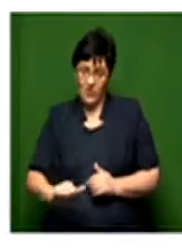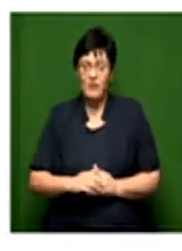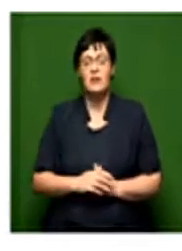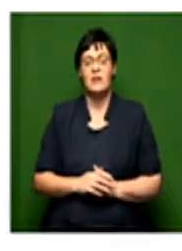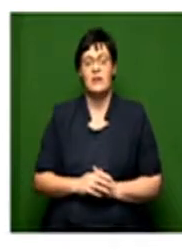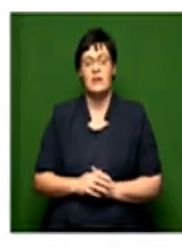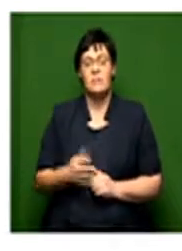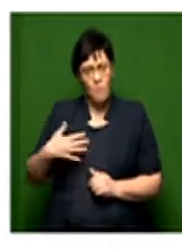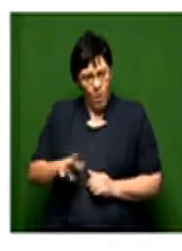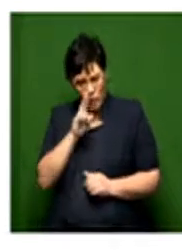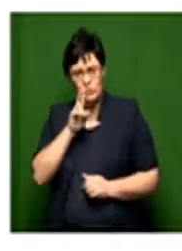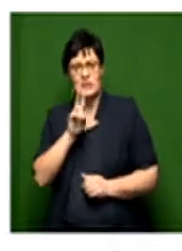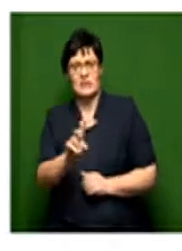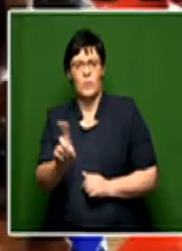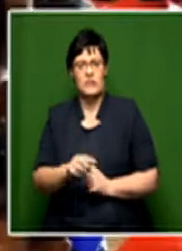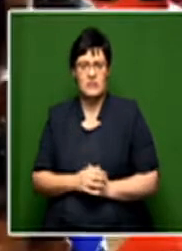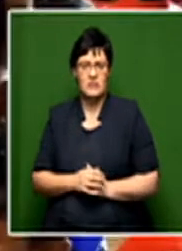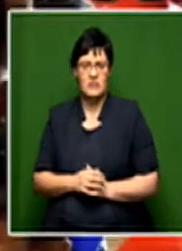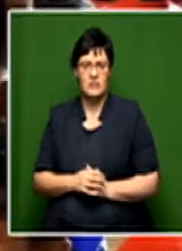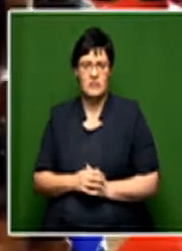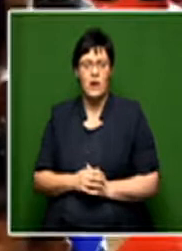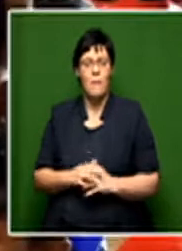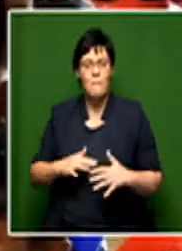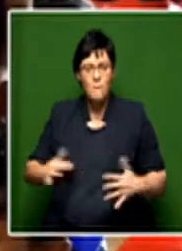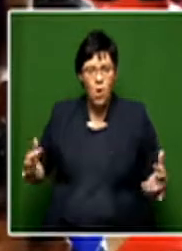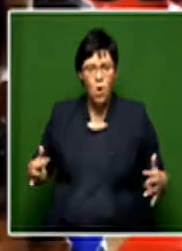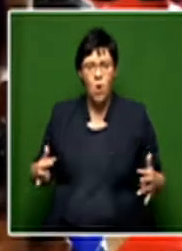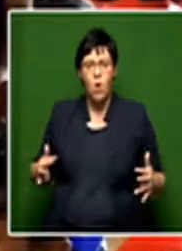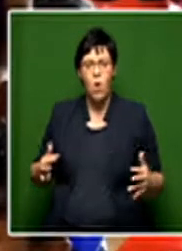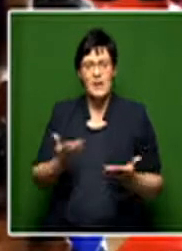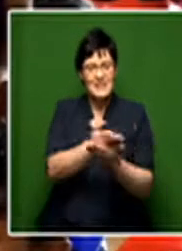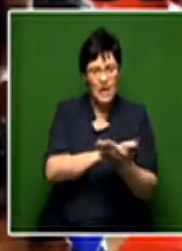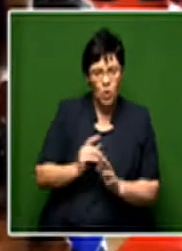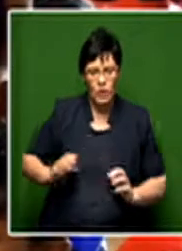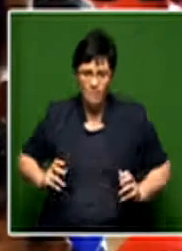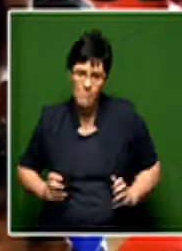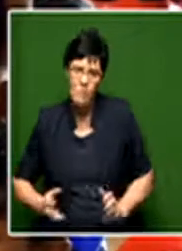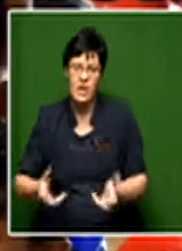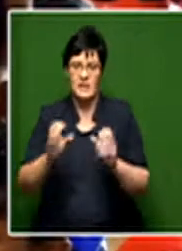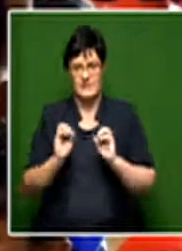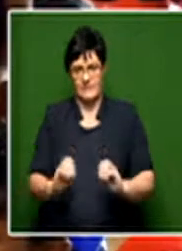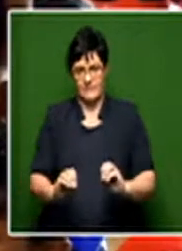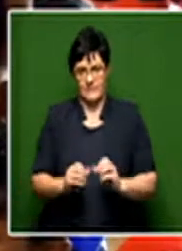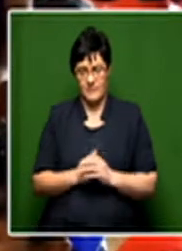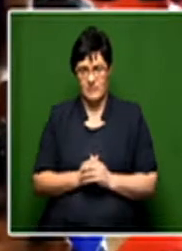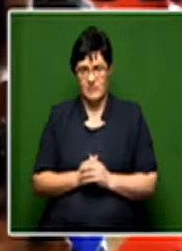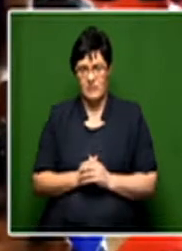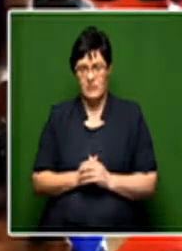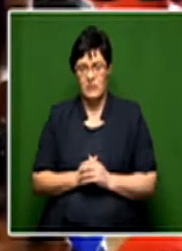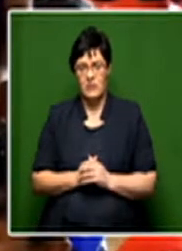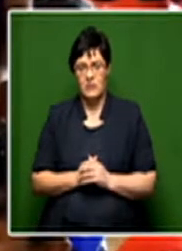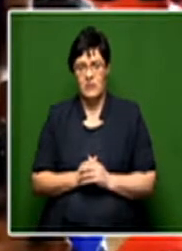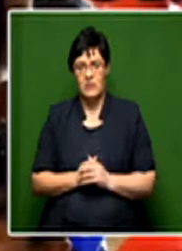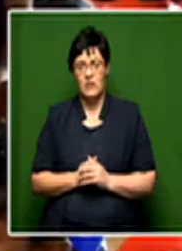would like to see that we mobilize all stakeholders and ensure that no